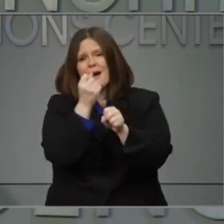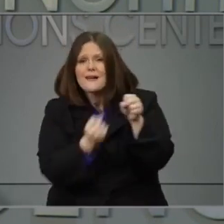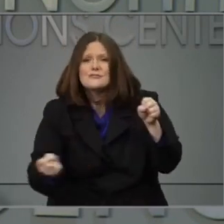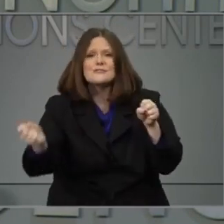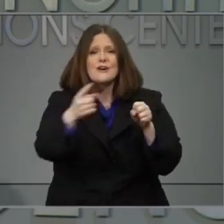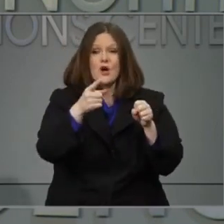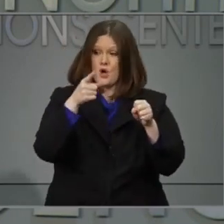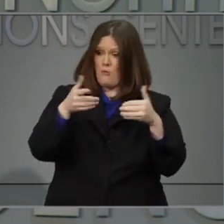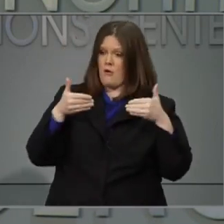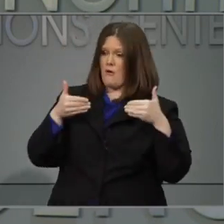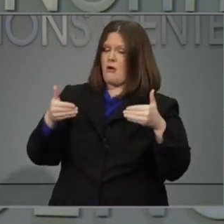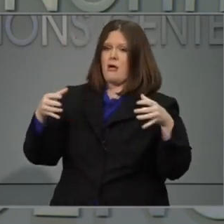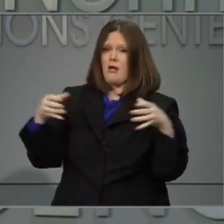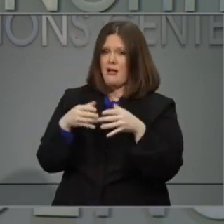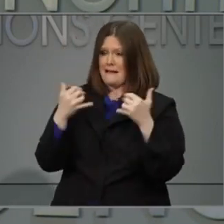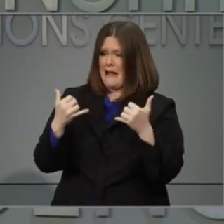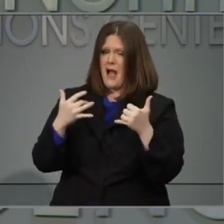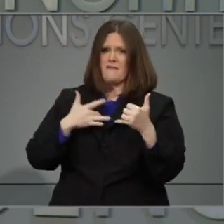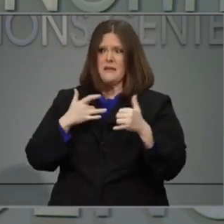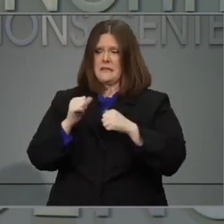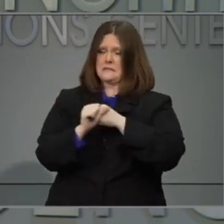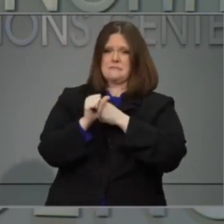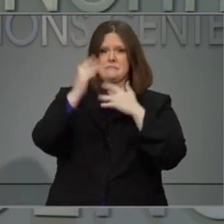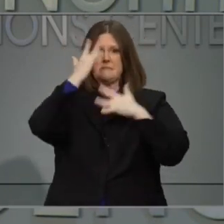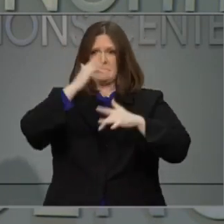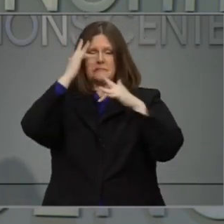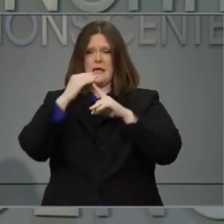or each other's lives in danger.